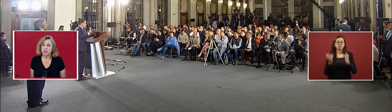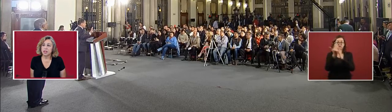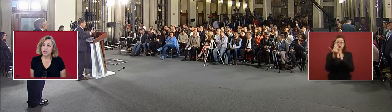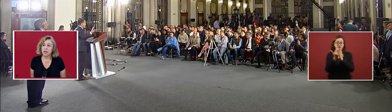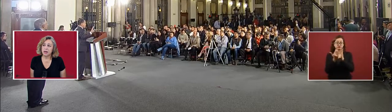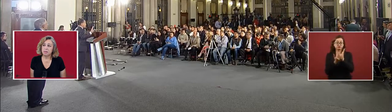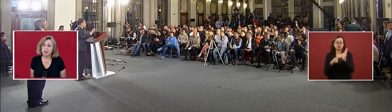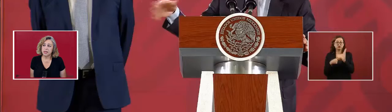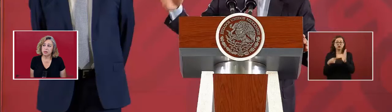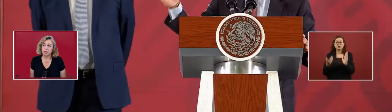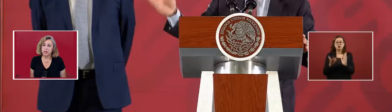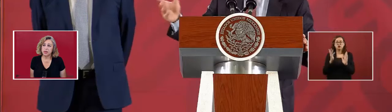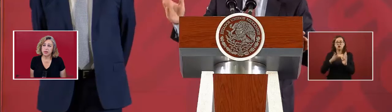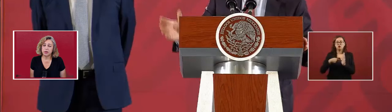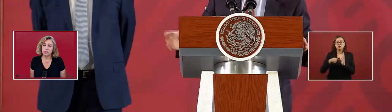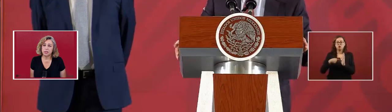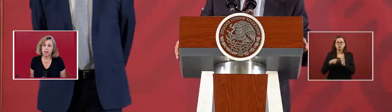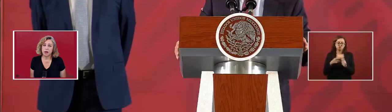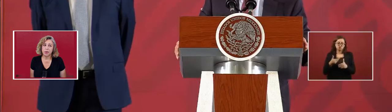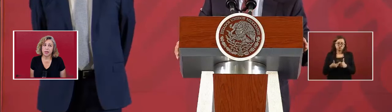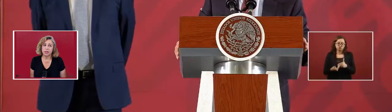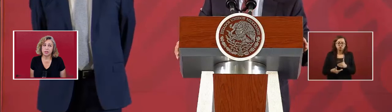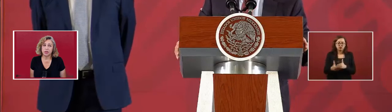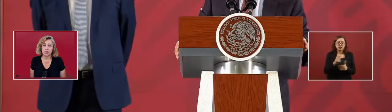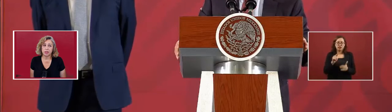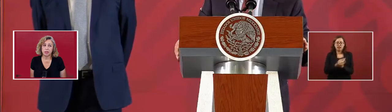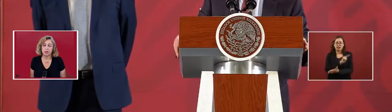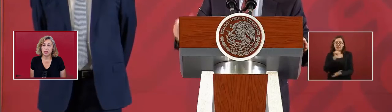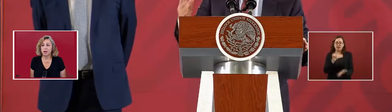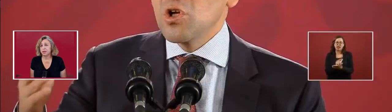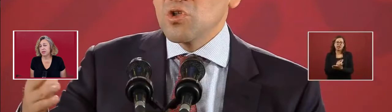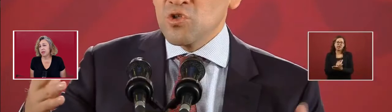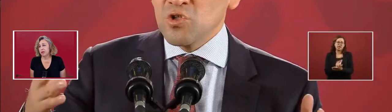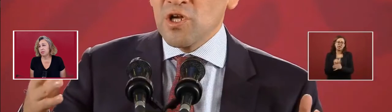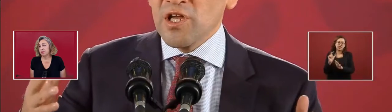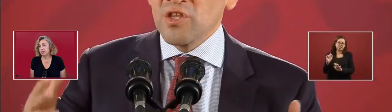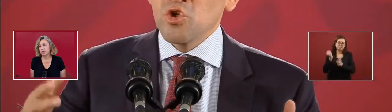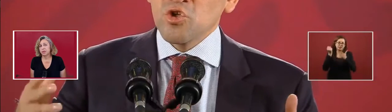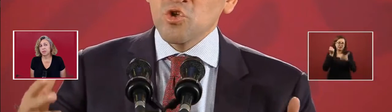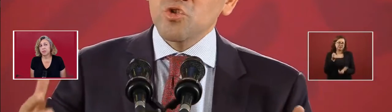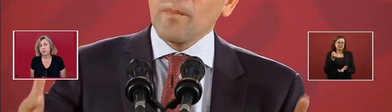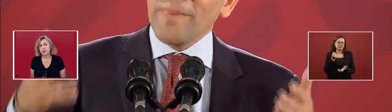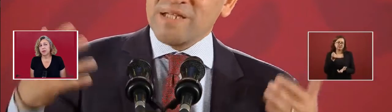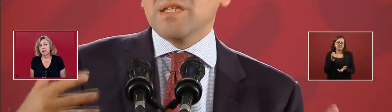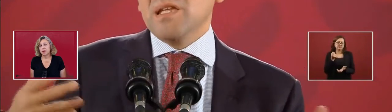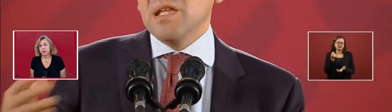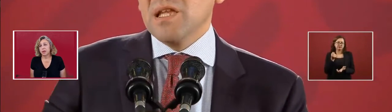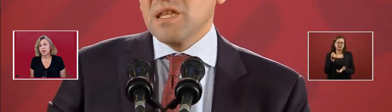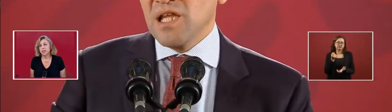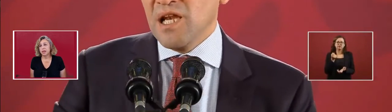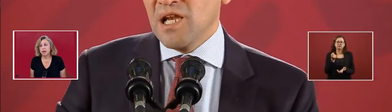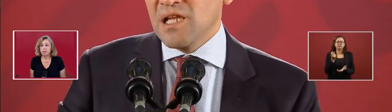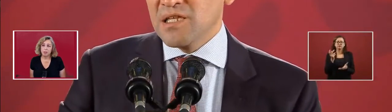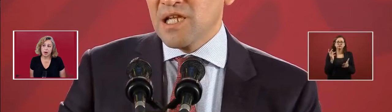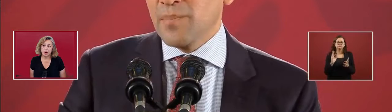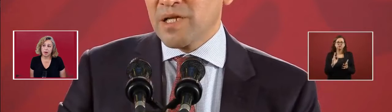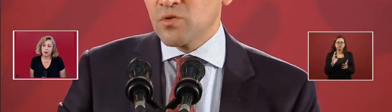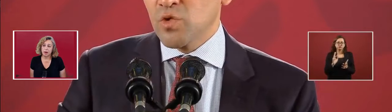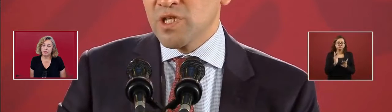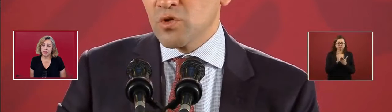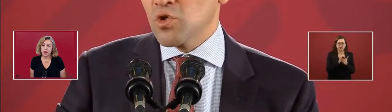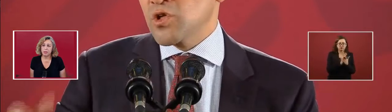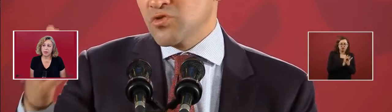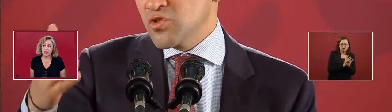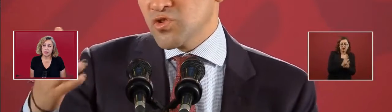The alignment is what determines how we construct the growth. It is not part